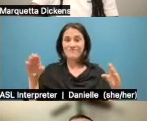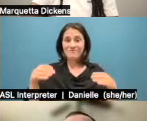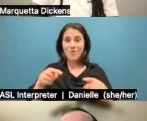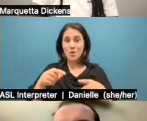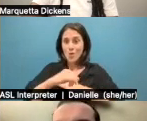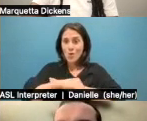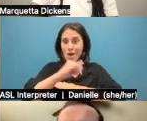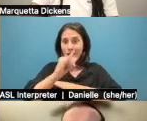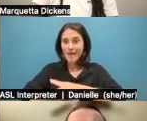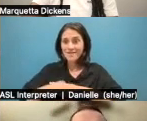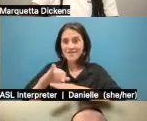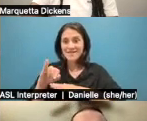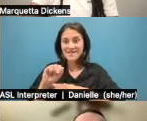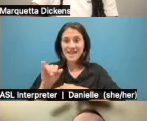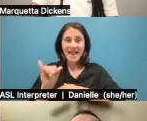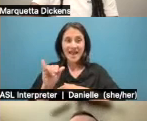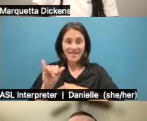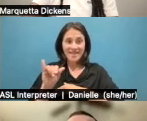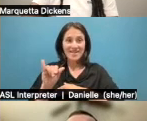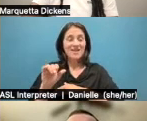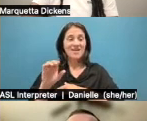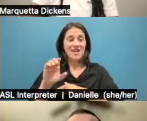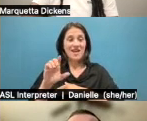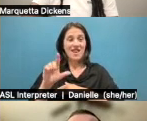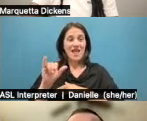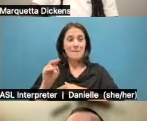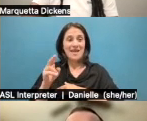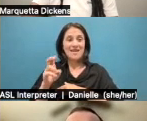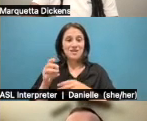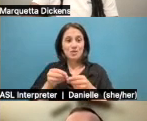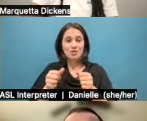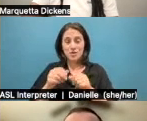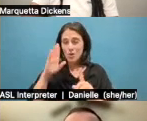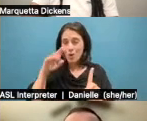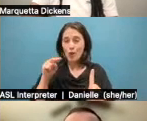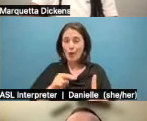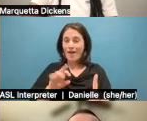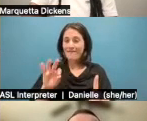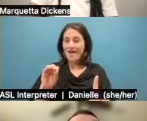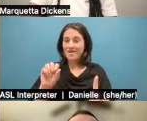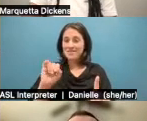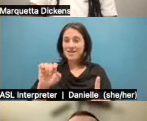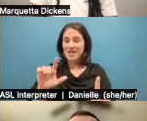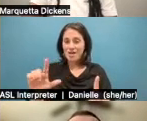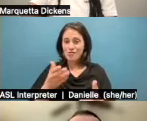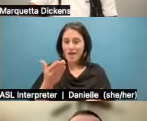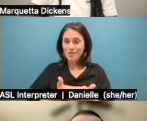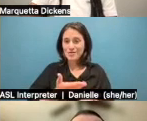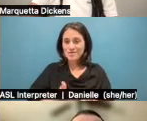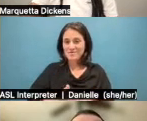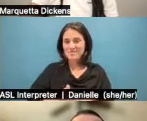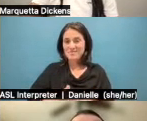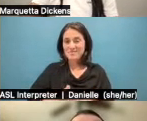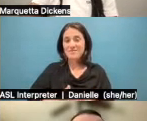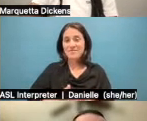that through the fossil record of Eastern North Carolina, because my free time and it's Mark, I can attest, she's, she's come with me. I'm a big fossil hunter and I like to